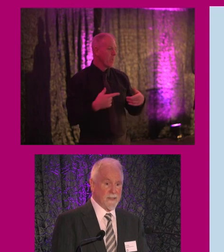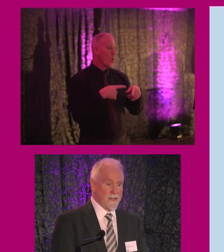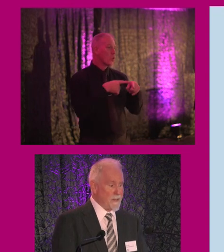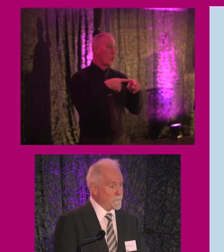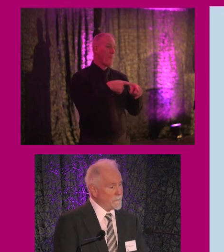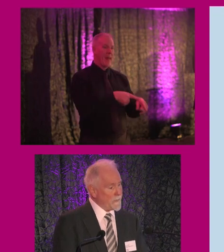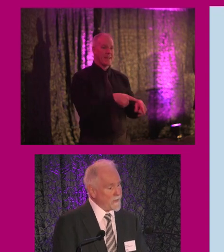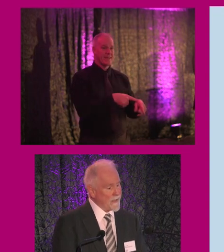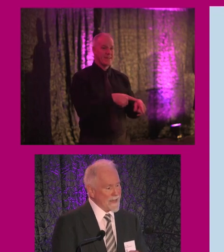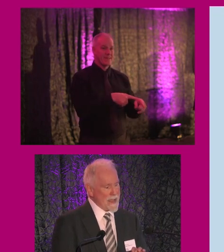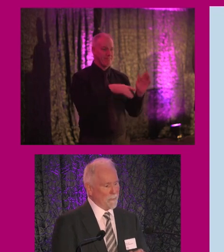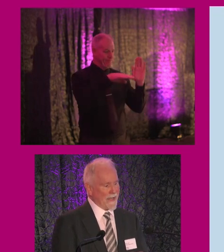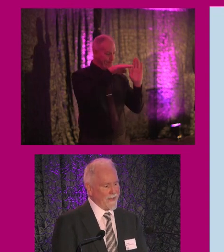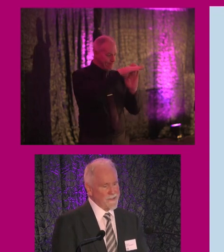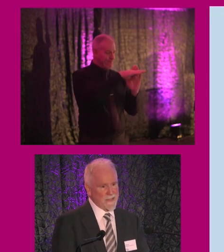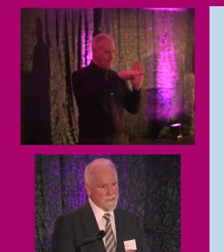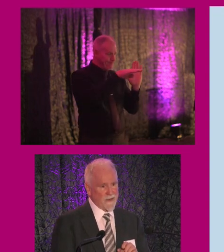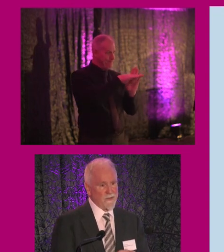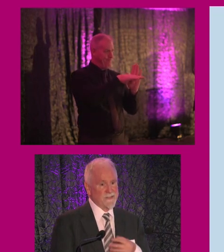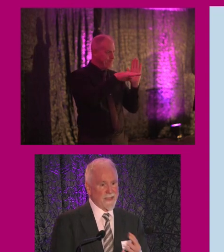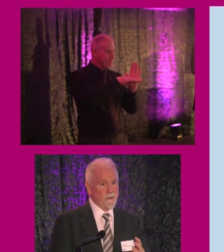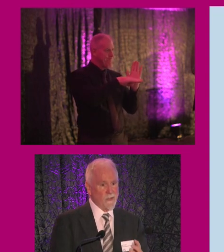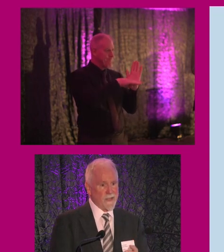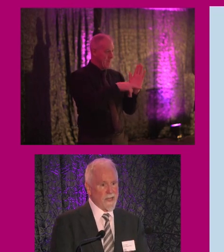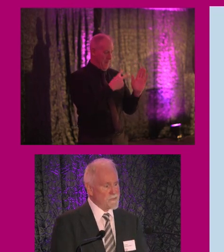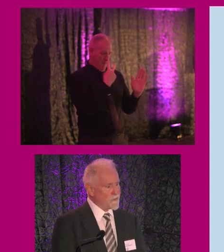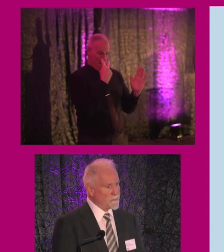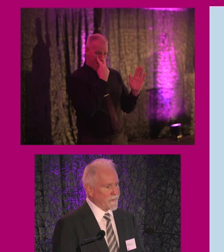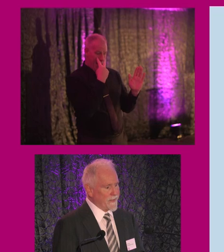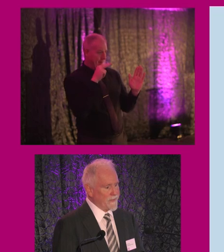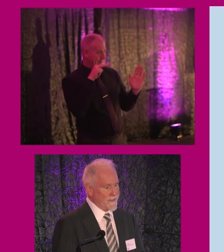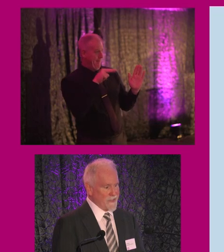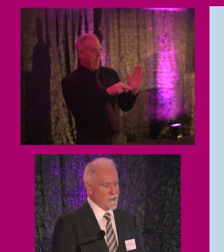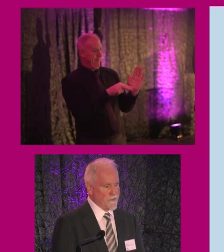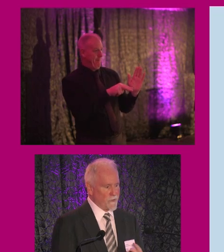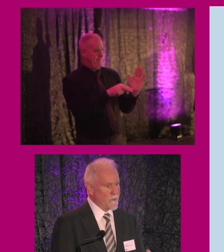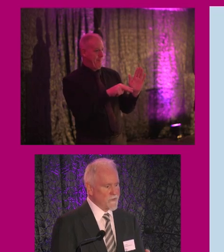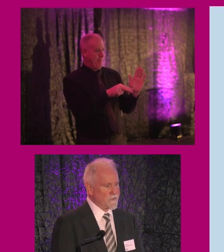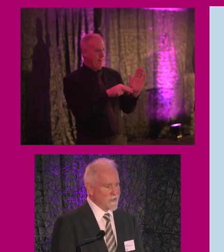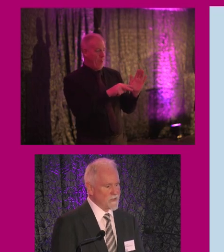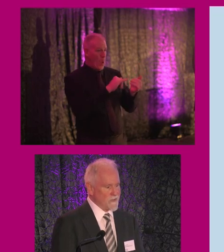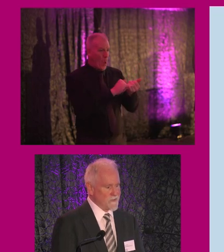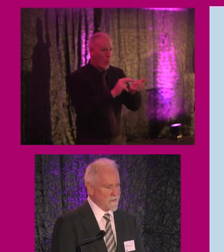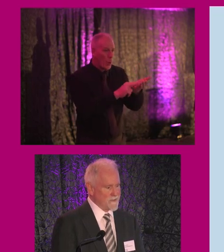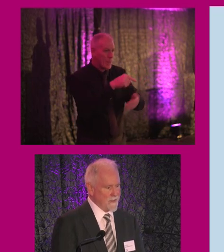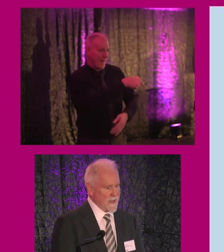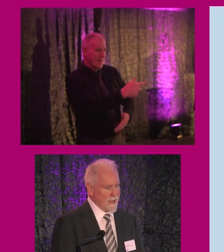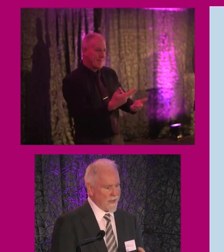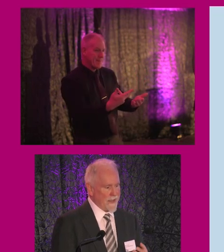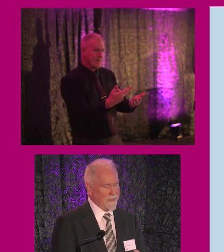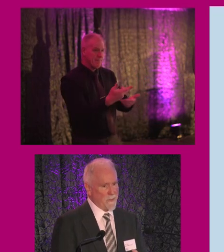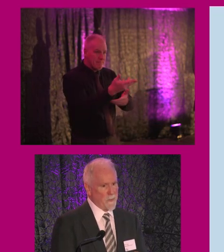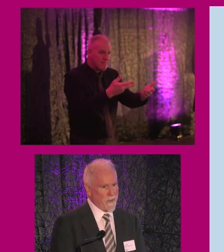can be blind as far as that whole engagement with the end user, who's going to actually use this,